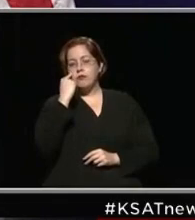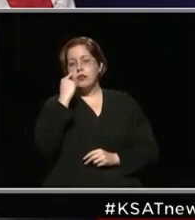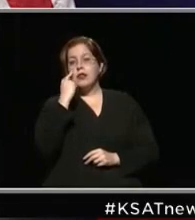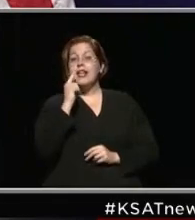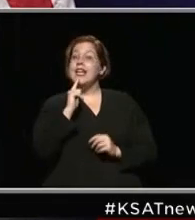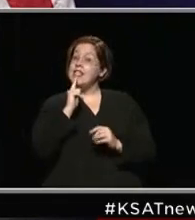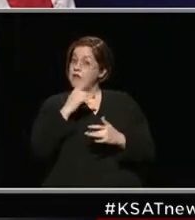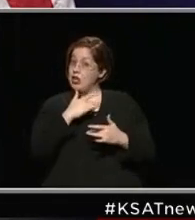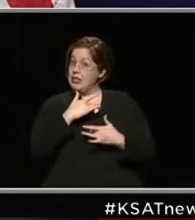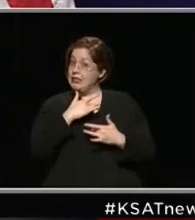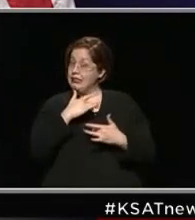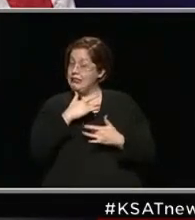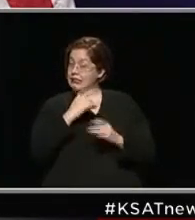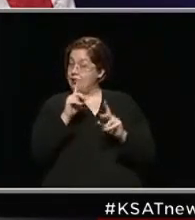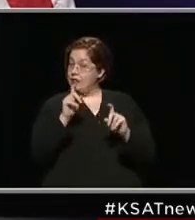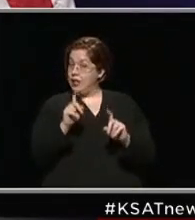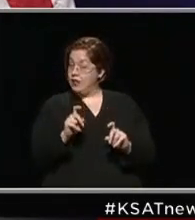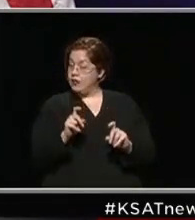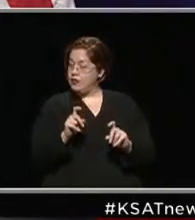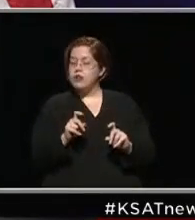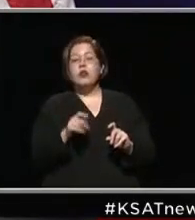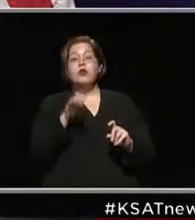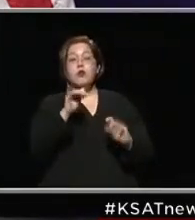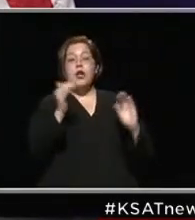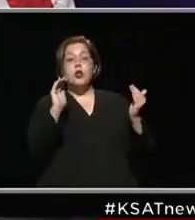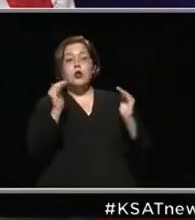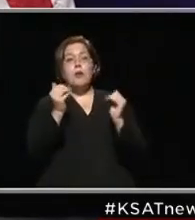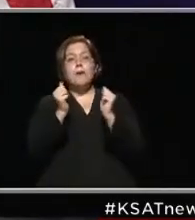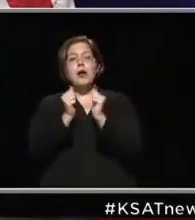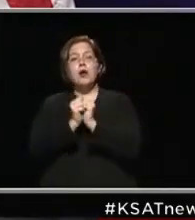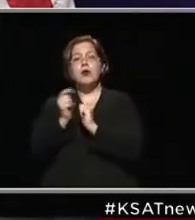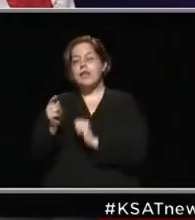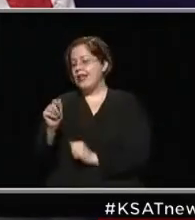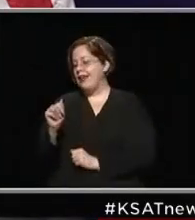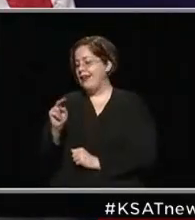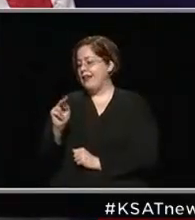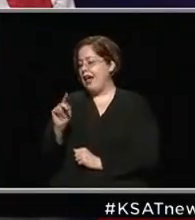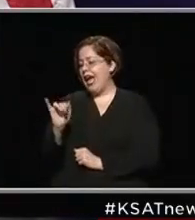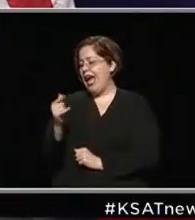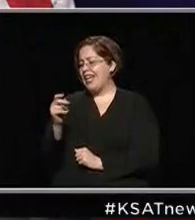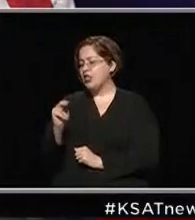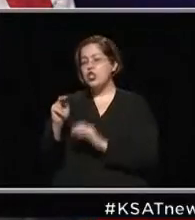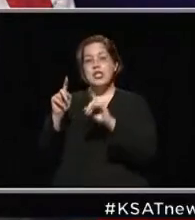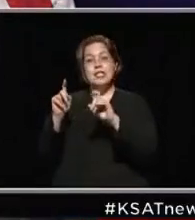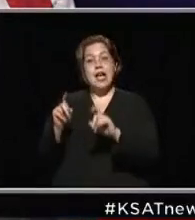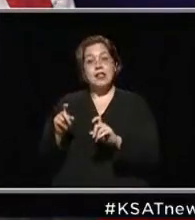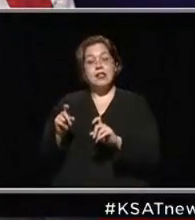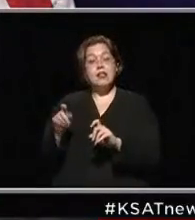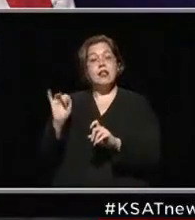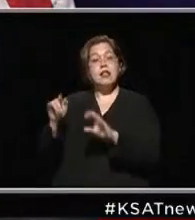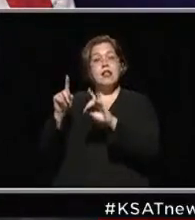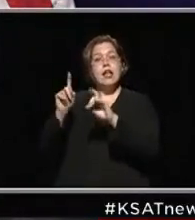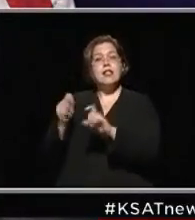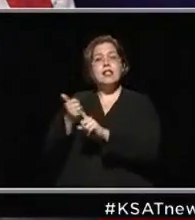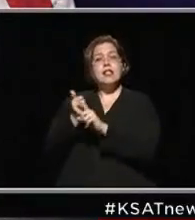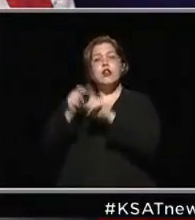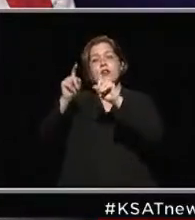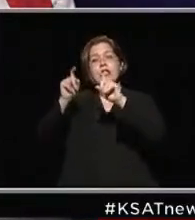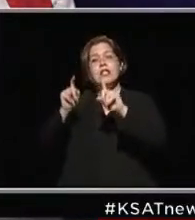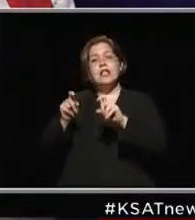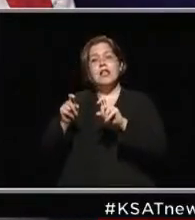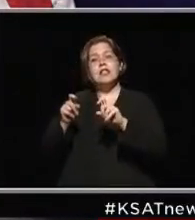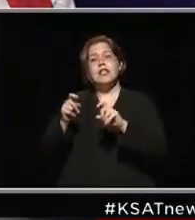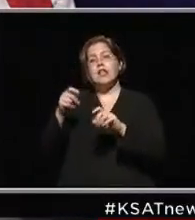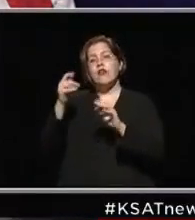very sensitive test. And so when you compare that to, for example, an antigen test, an antigen test is testing for the